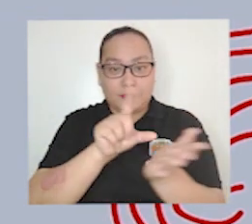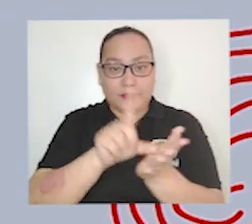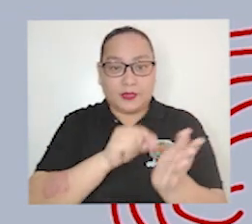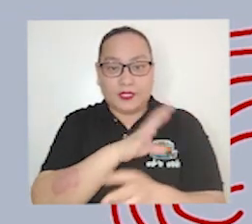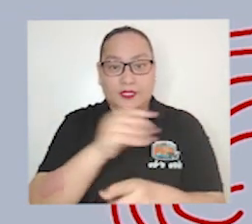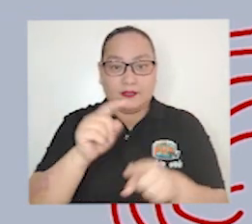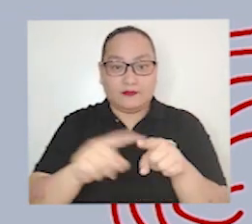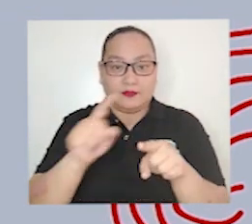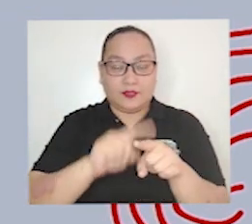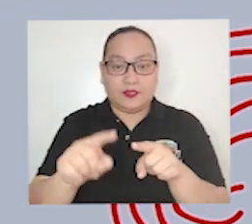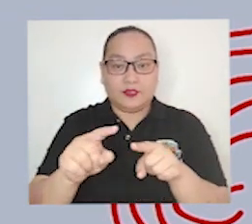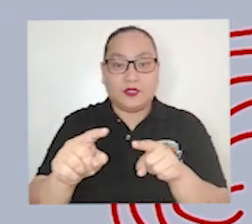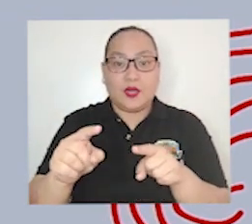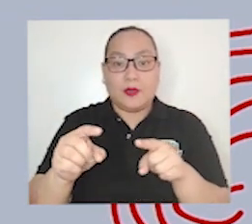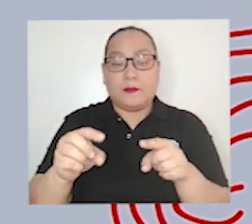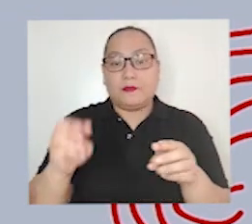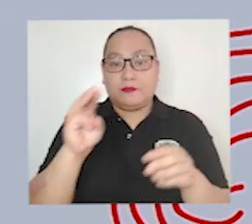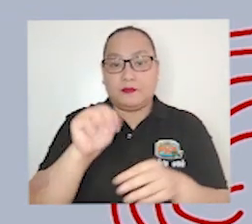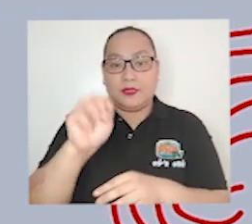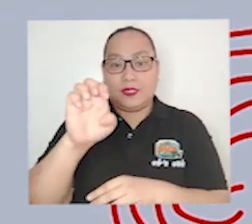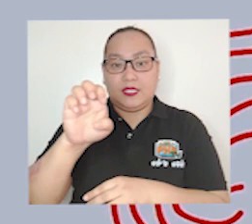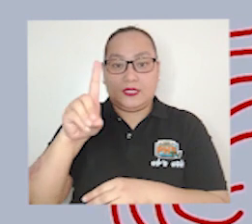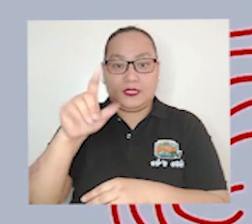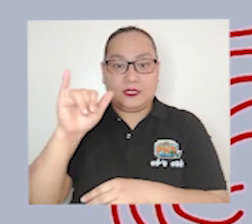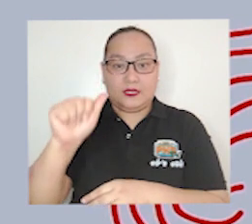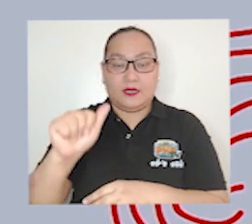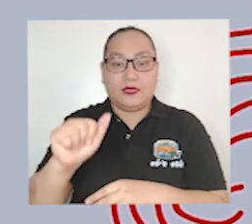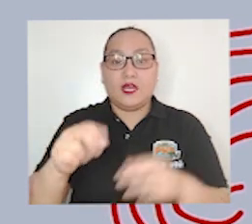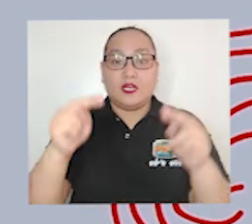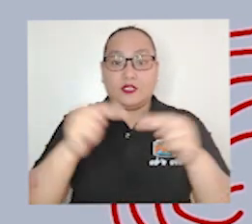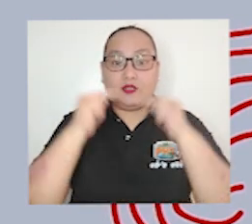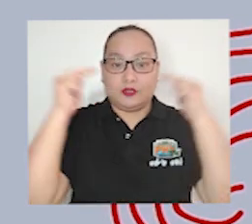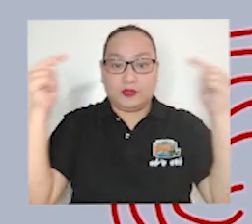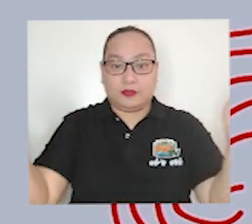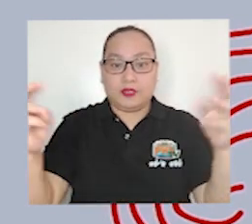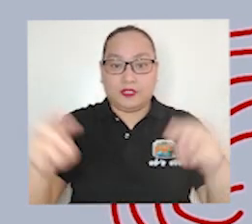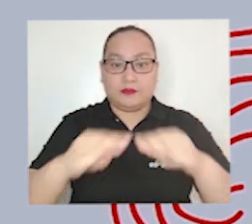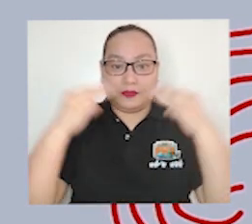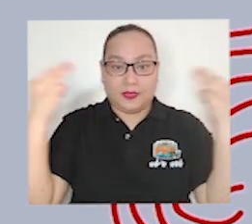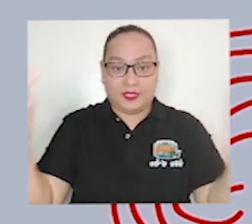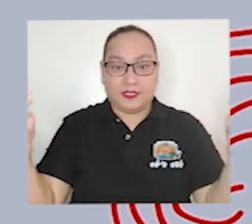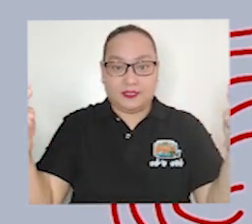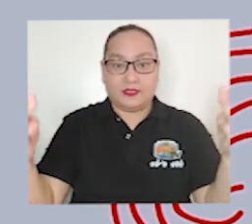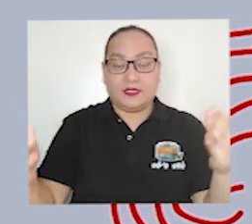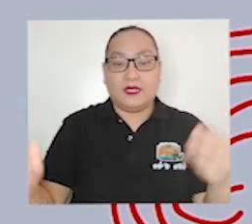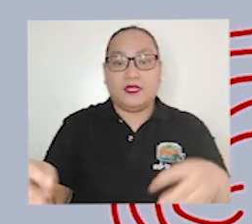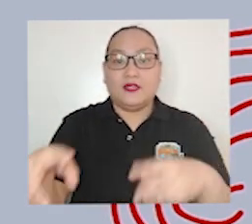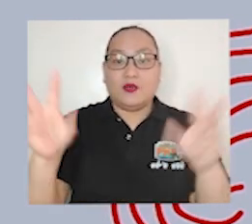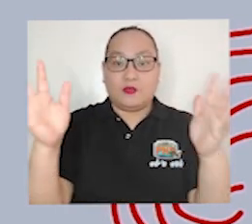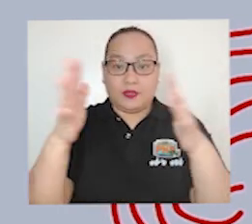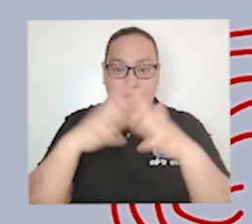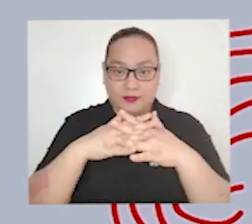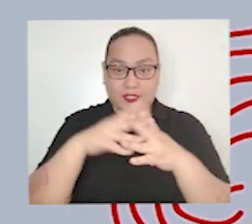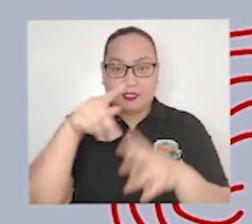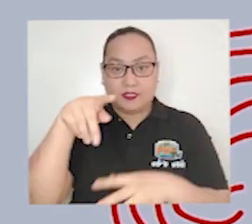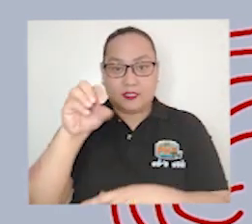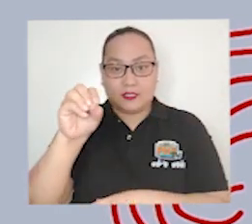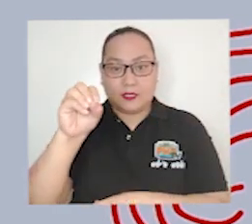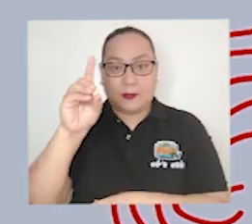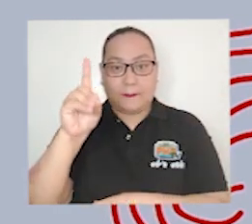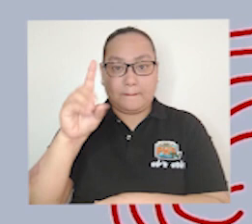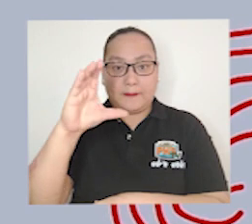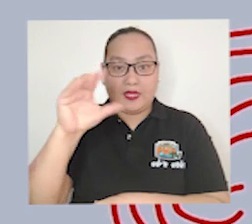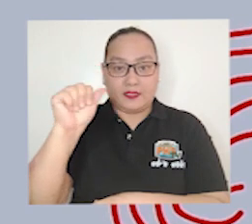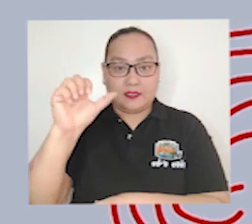as newspapers and magazines books books blogs webcasts podcasts